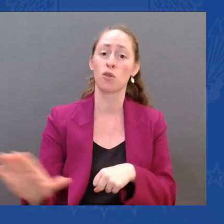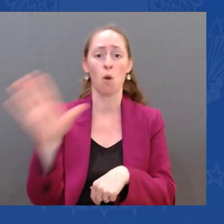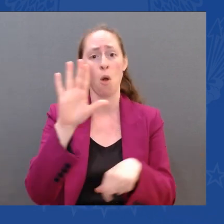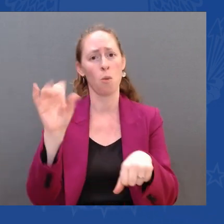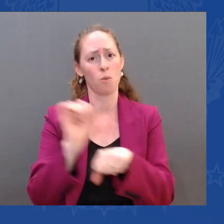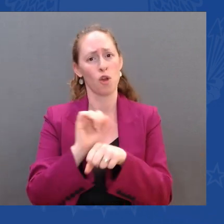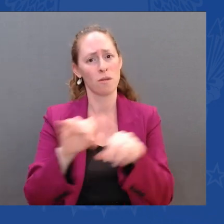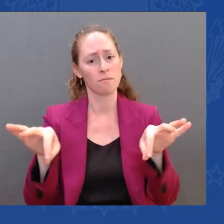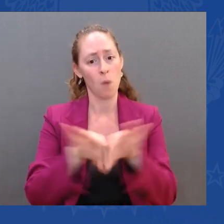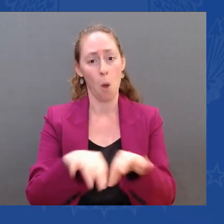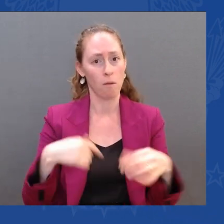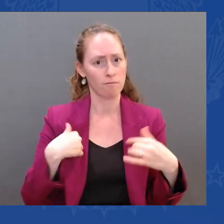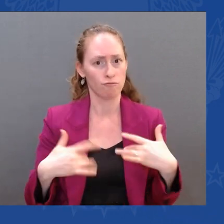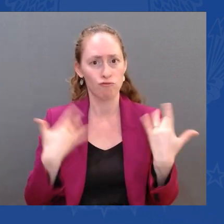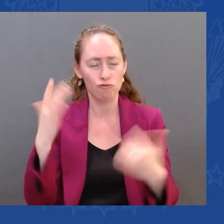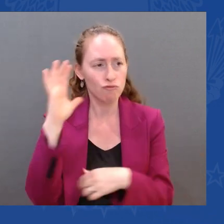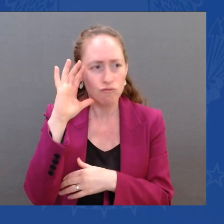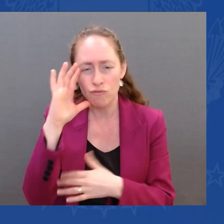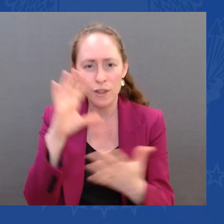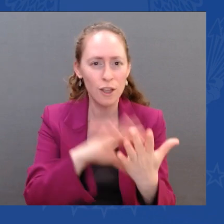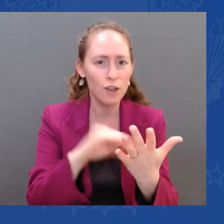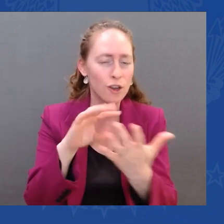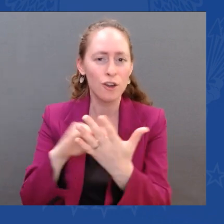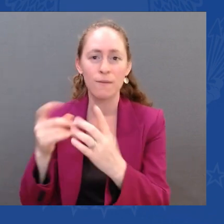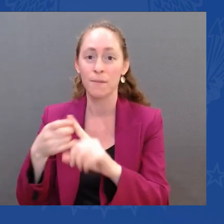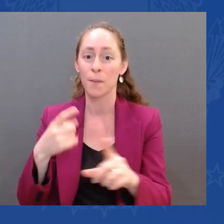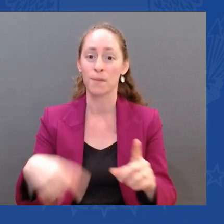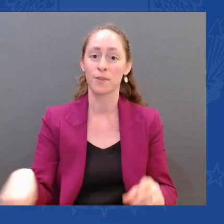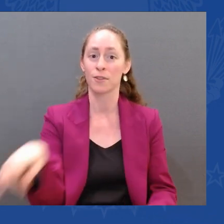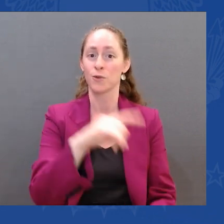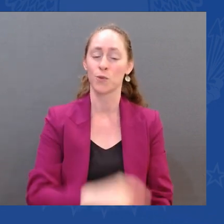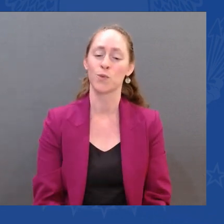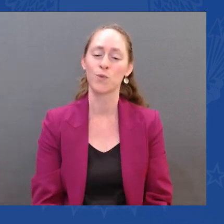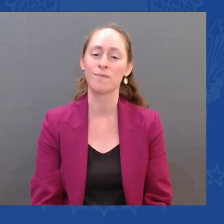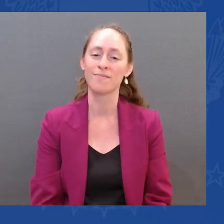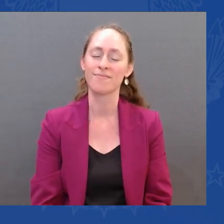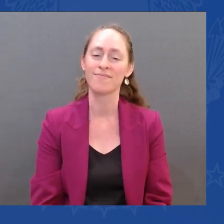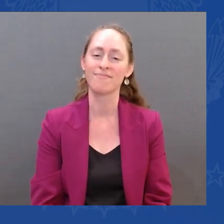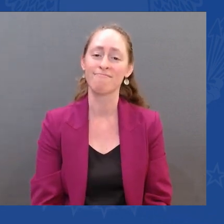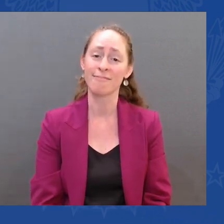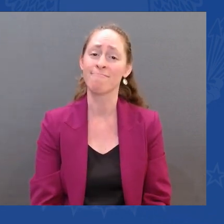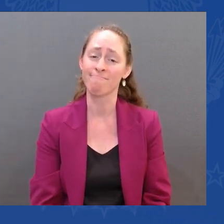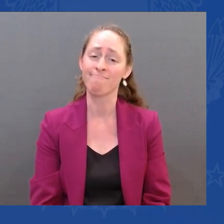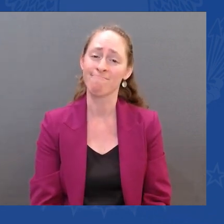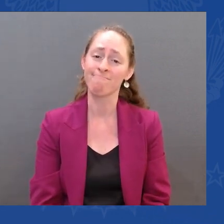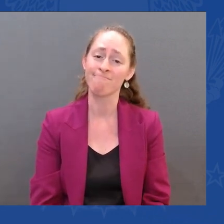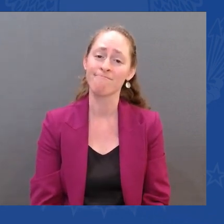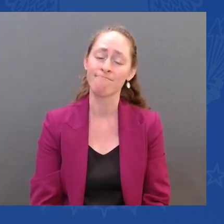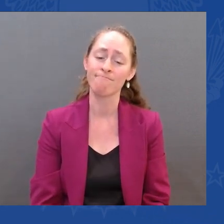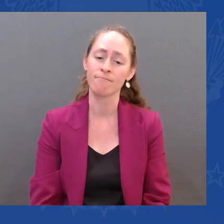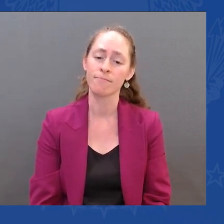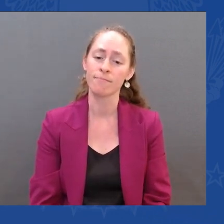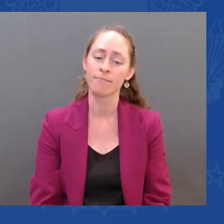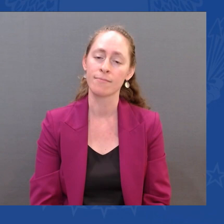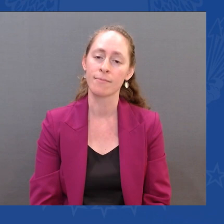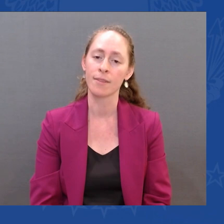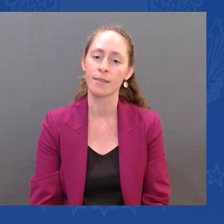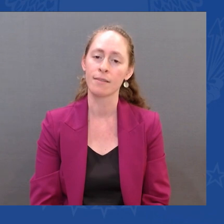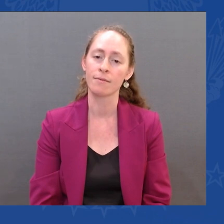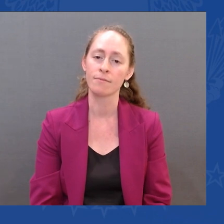had the opportunity to, with notable exception — I can only think of one — visit every serious